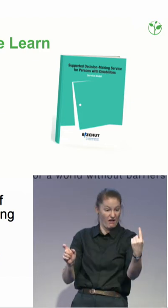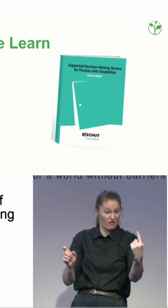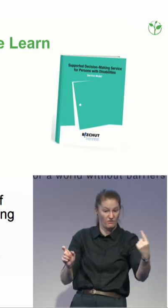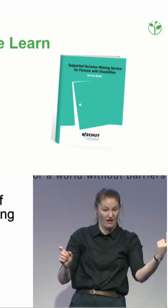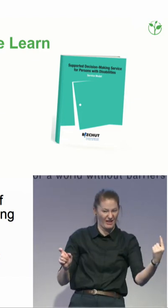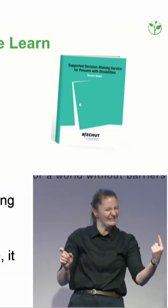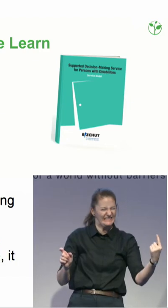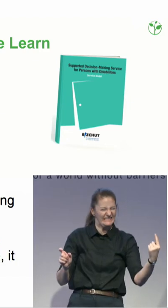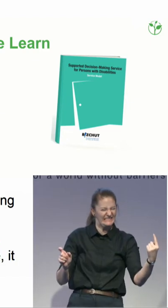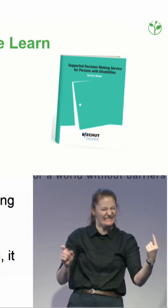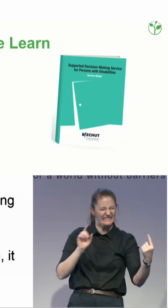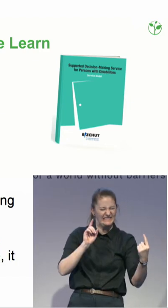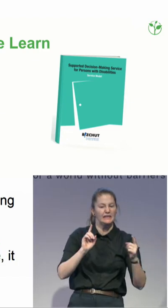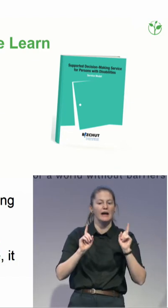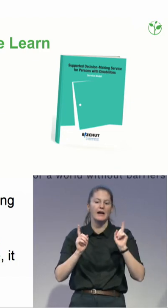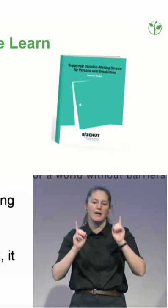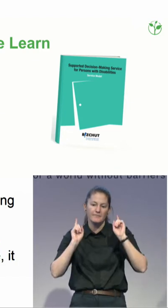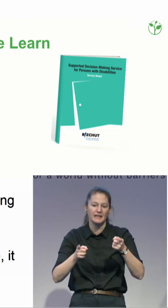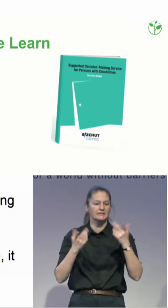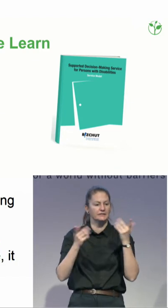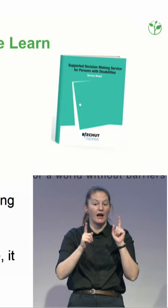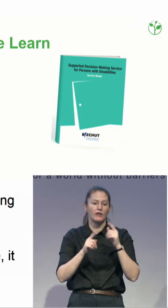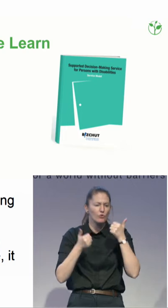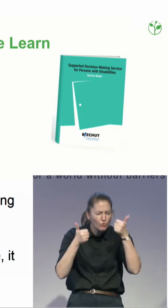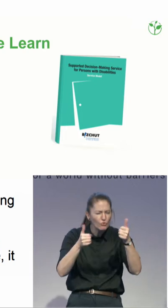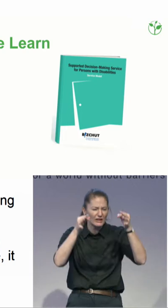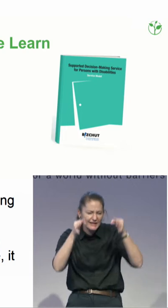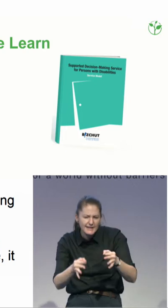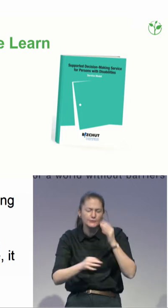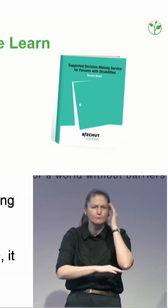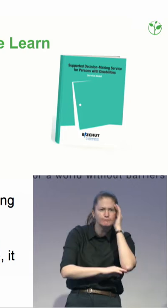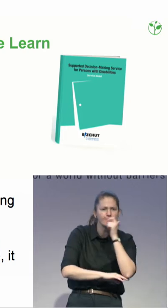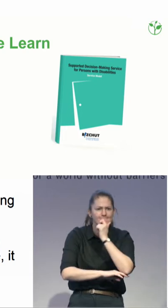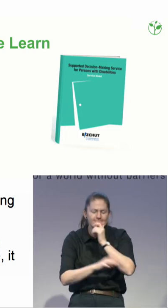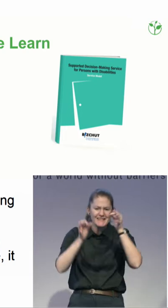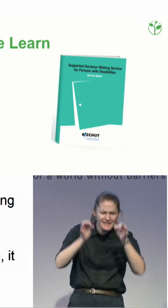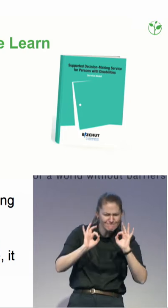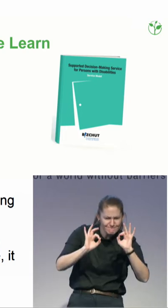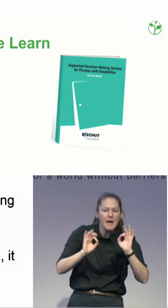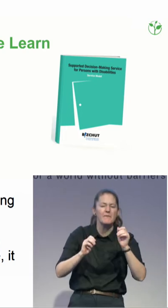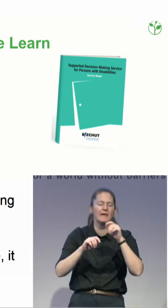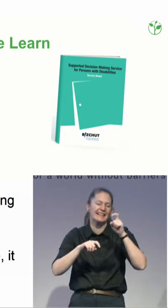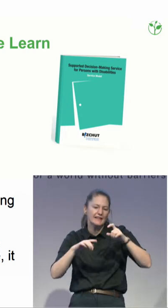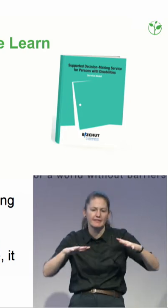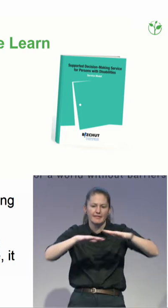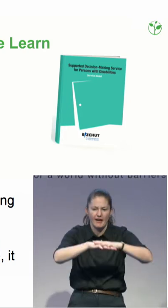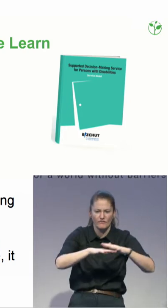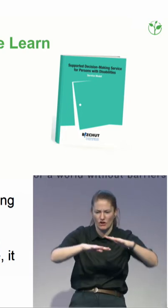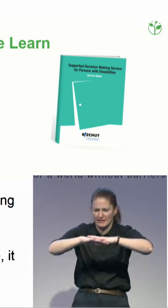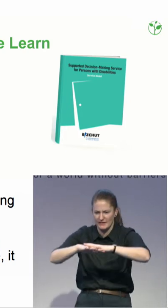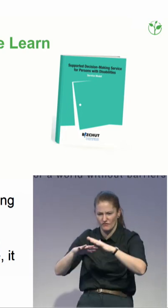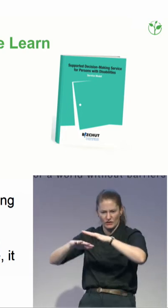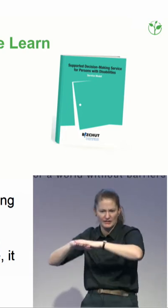network. Where the parents are for it, it's going to work. When the parents don't believe in it, it's going to probably fail or it's going to be very